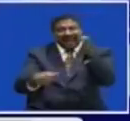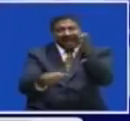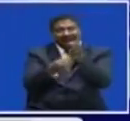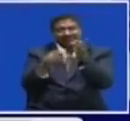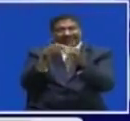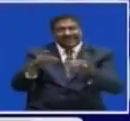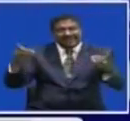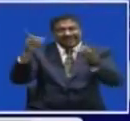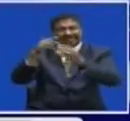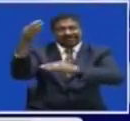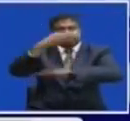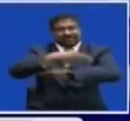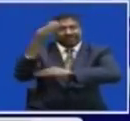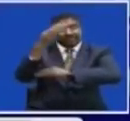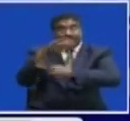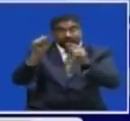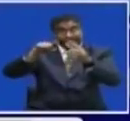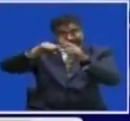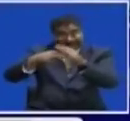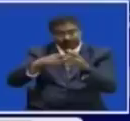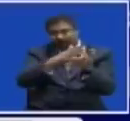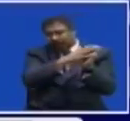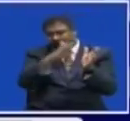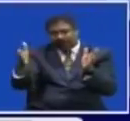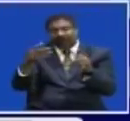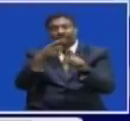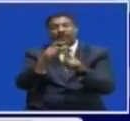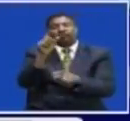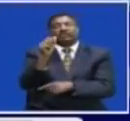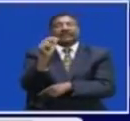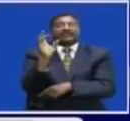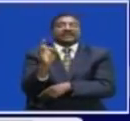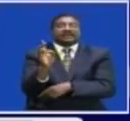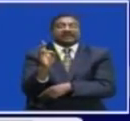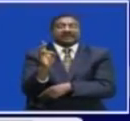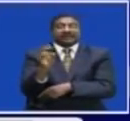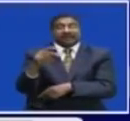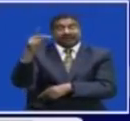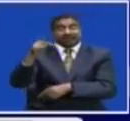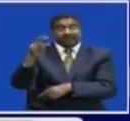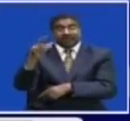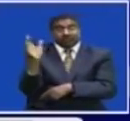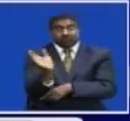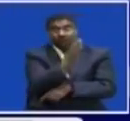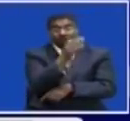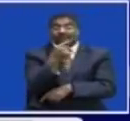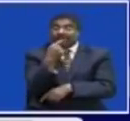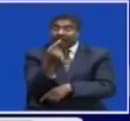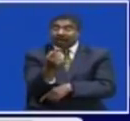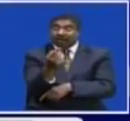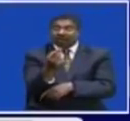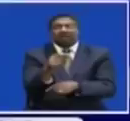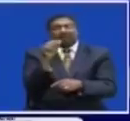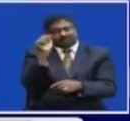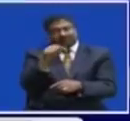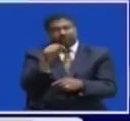Kafue District Since the facility became operational in 2017 NRFA Public Relations Manager Alfonsias Hamachila